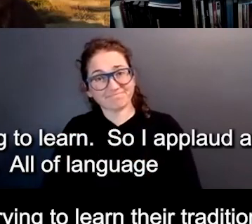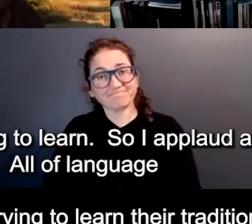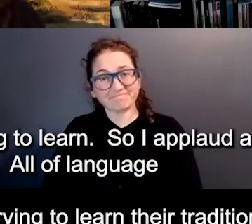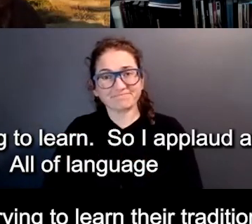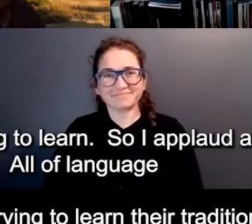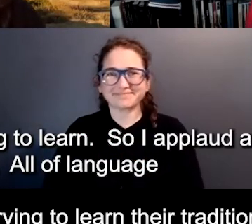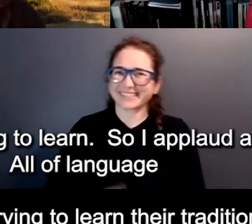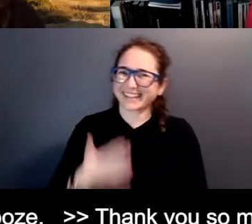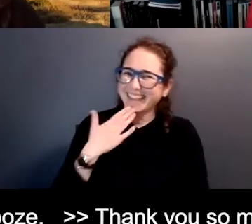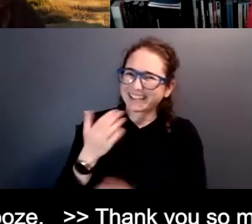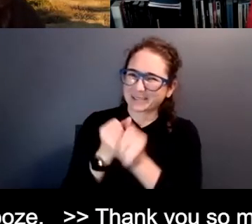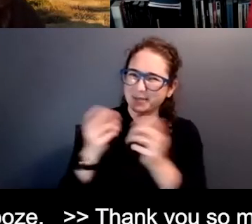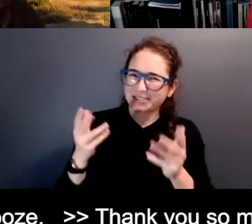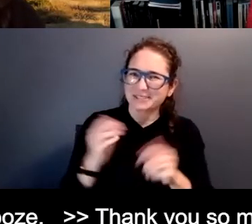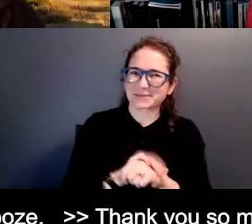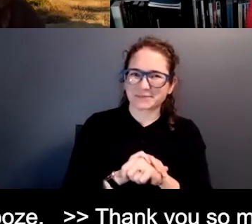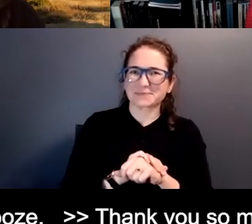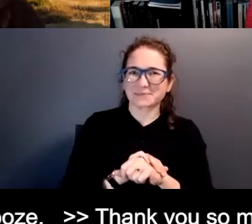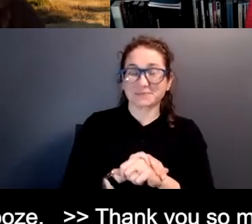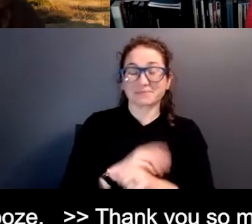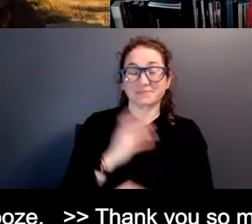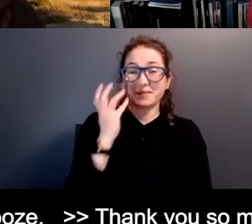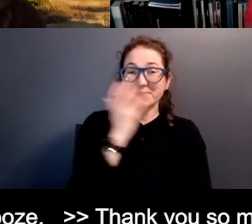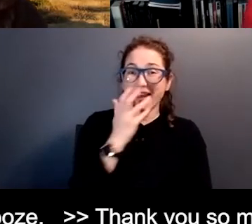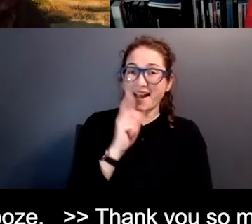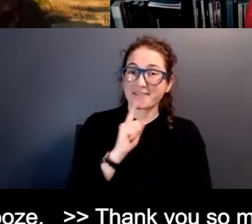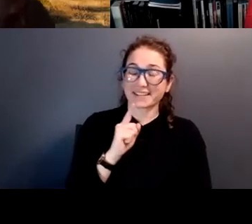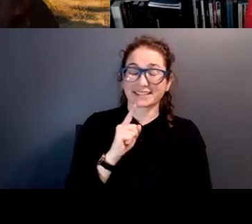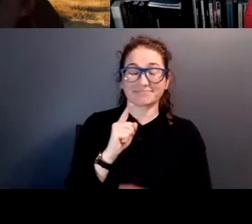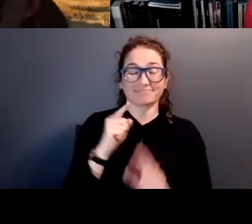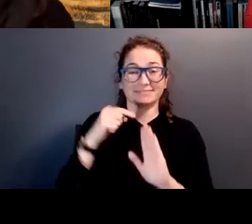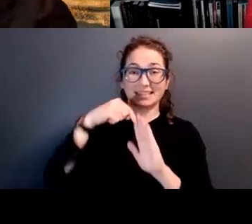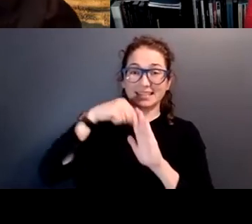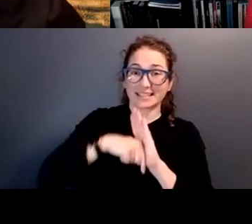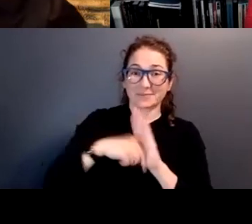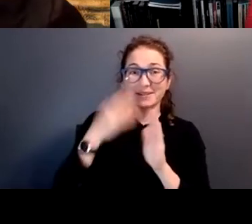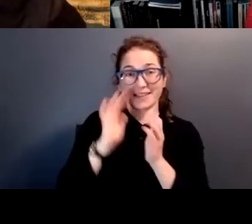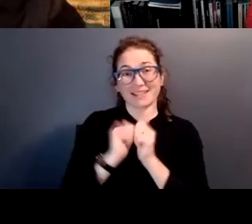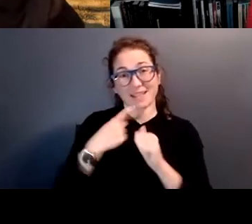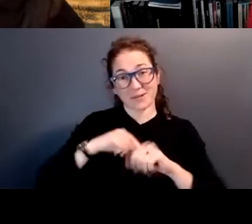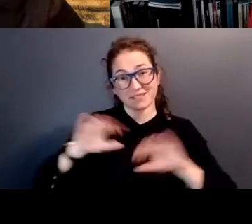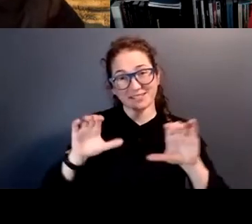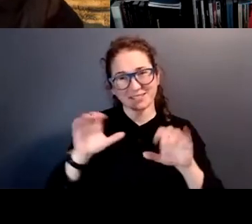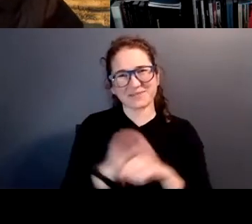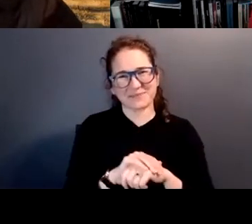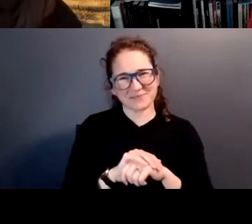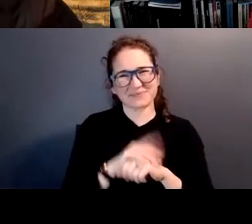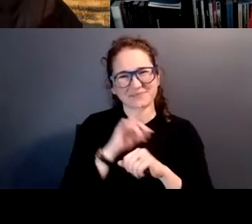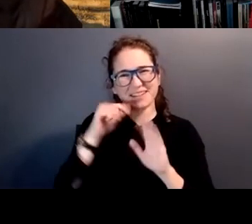Thank you so much. Wow. This was a very deep, cause that's how we do deep